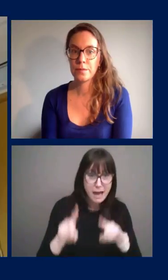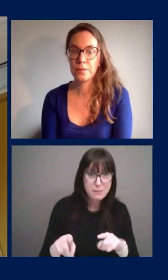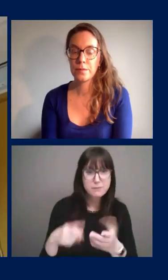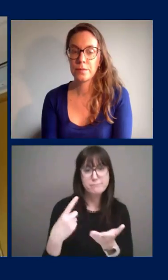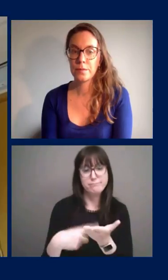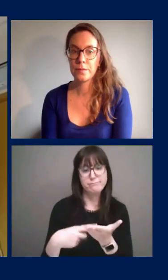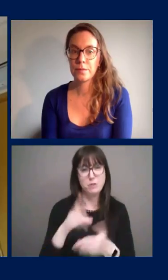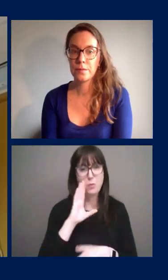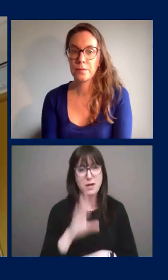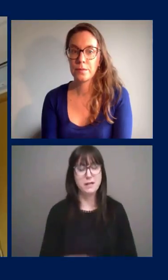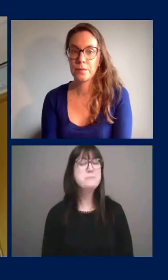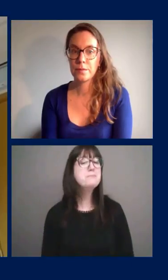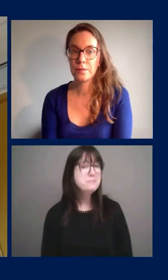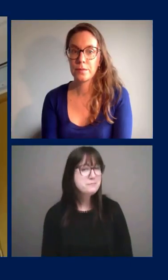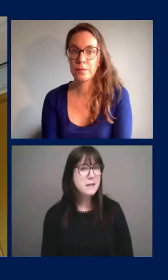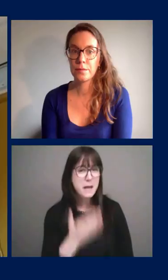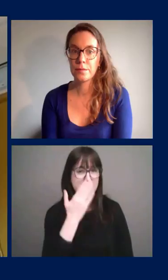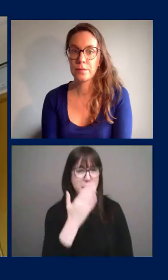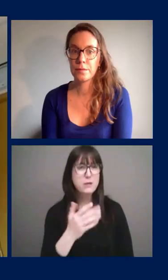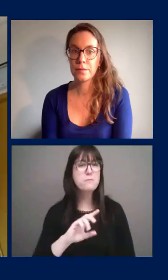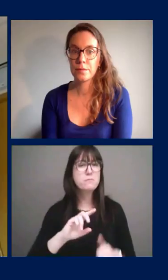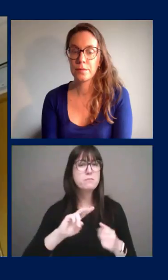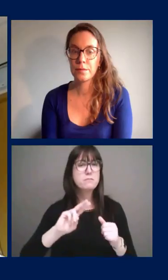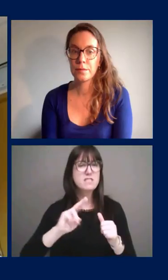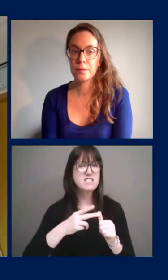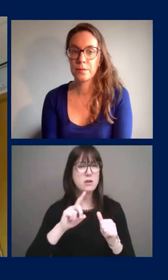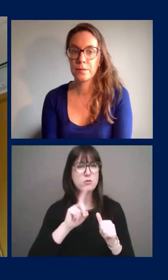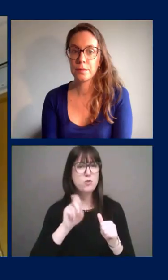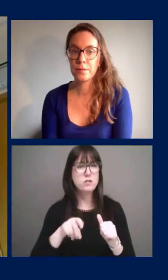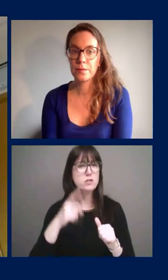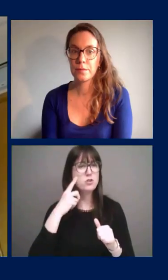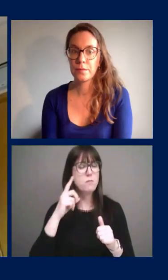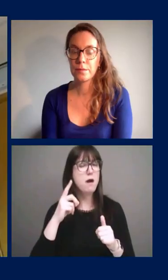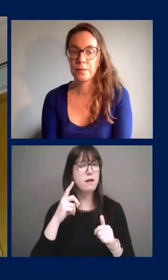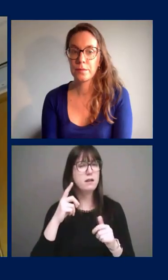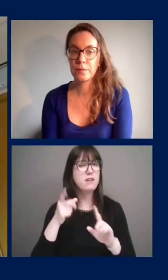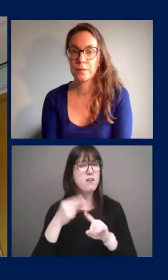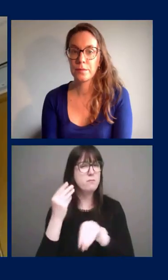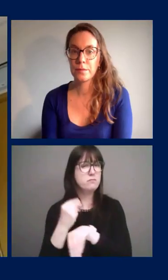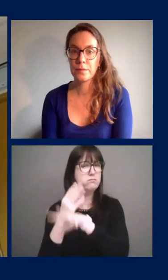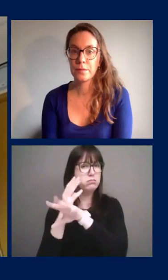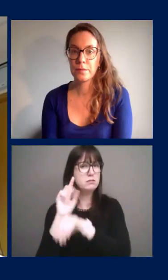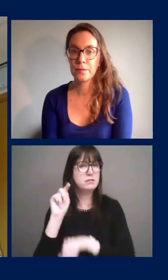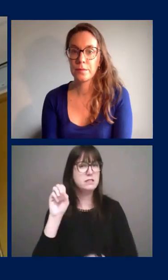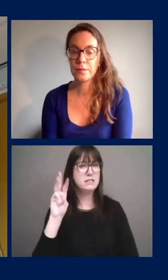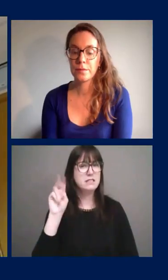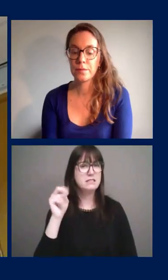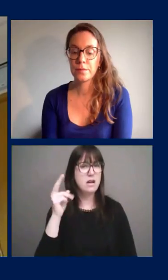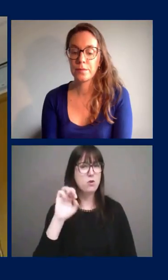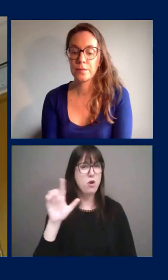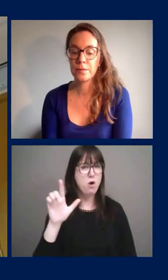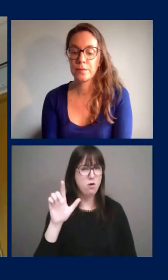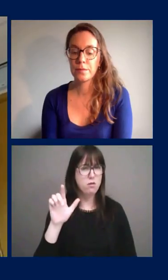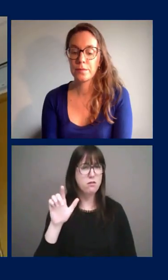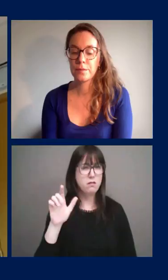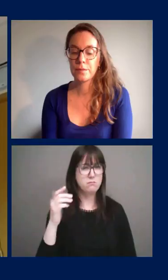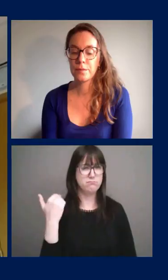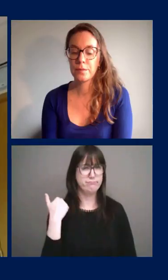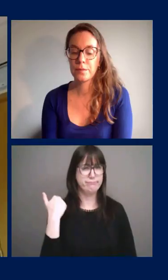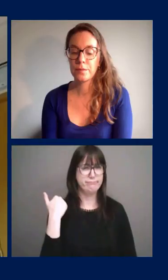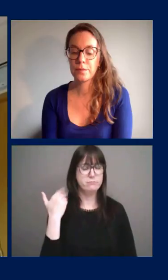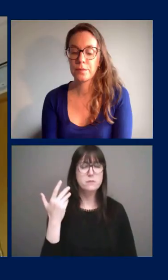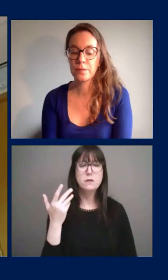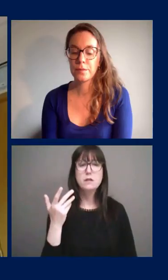thank you and I was wondering if you could clarify something from the virtual town hall I think you were saying that I mean there's a lot of